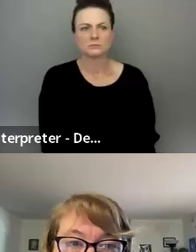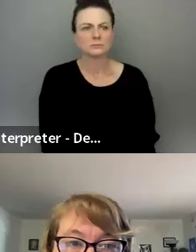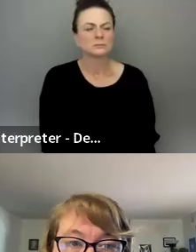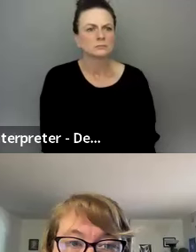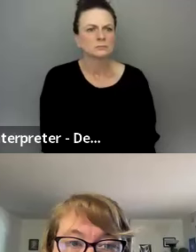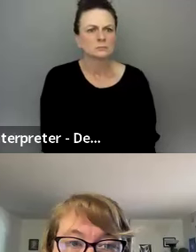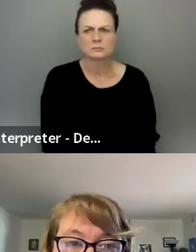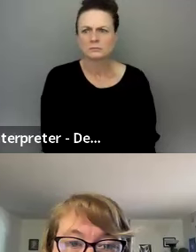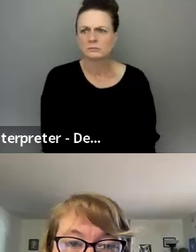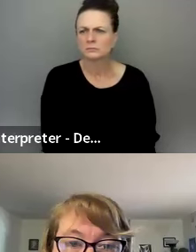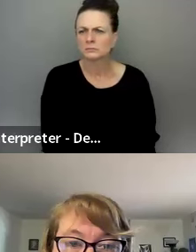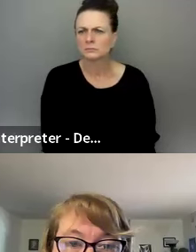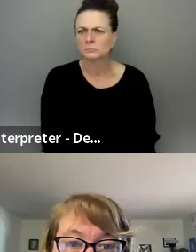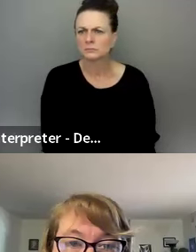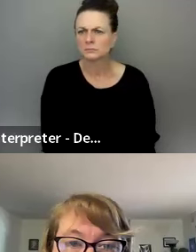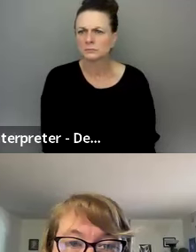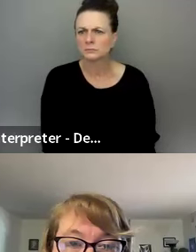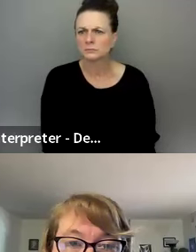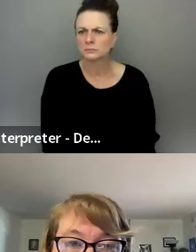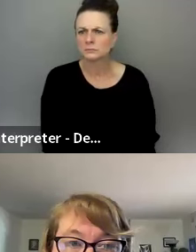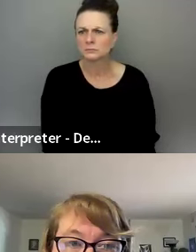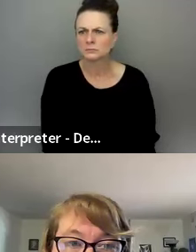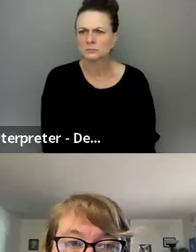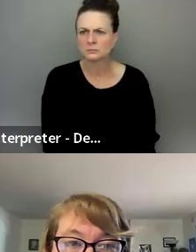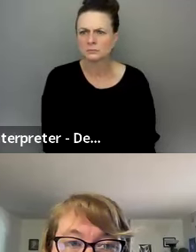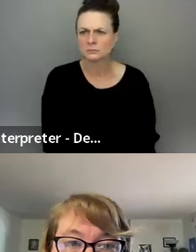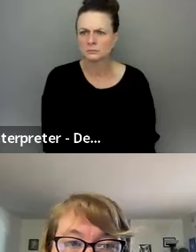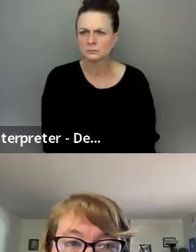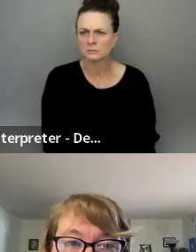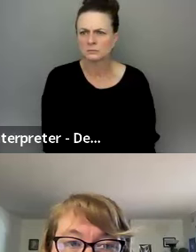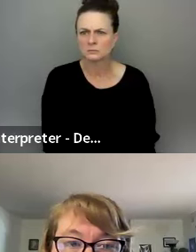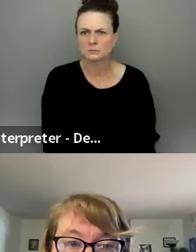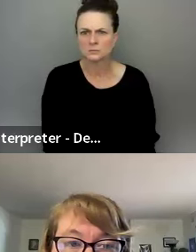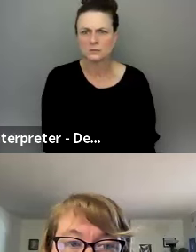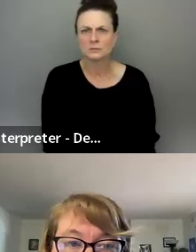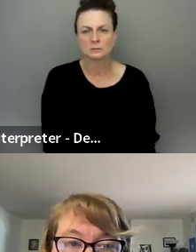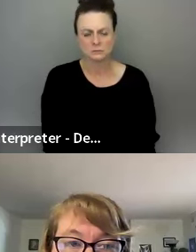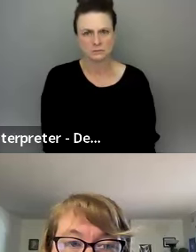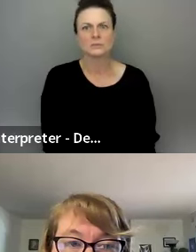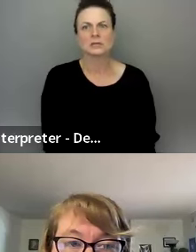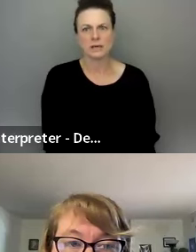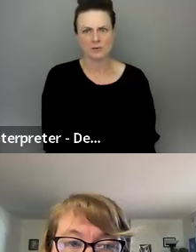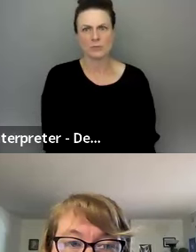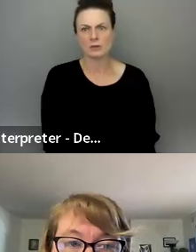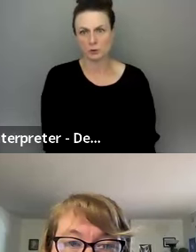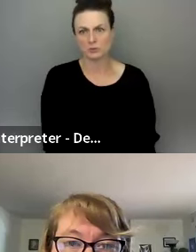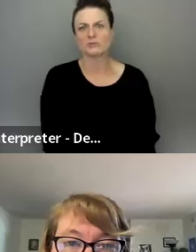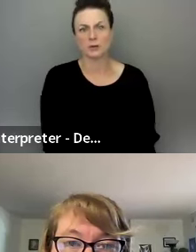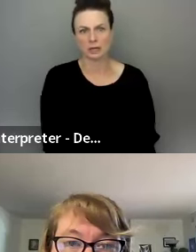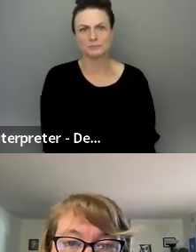is it three right now? Um, I would actually think that it's better to have bigger groups to make it.